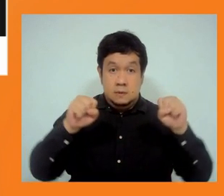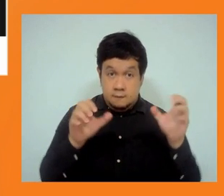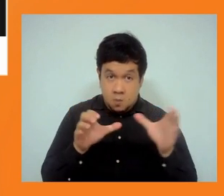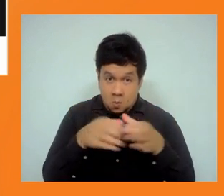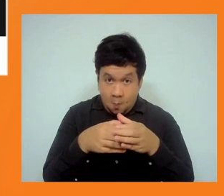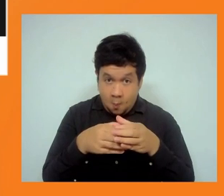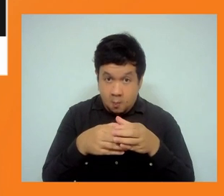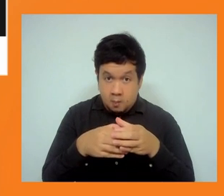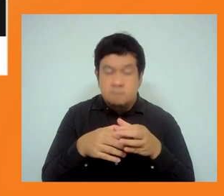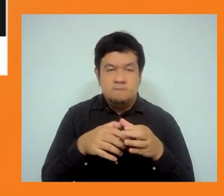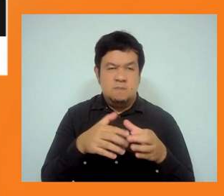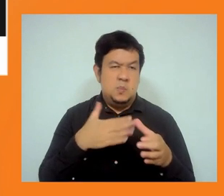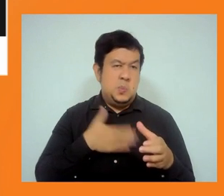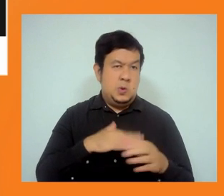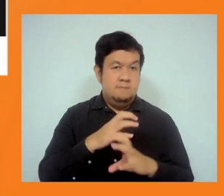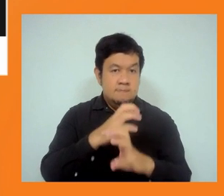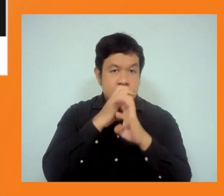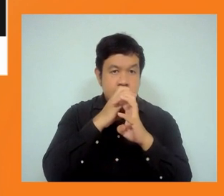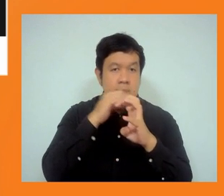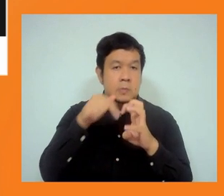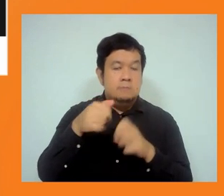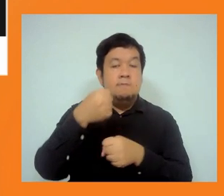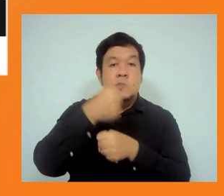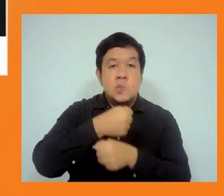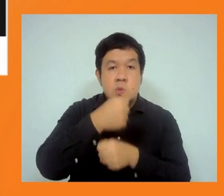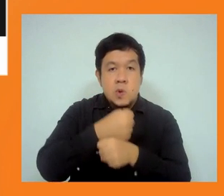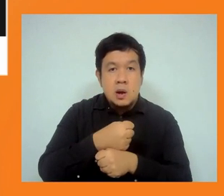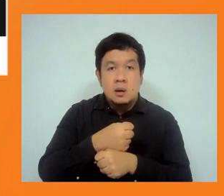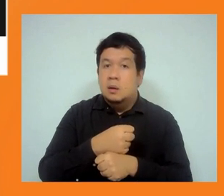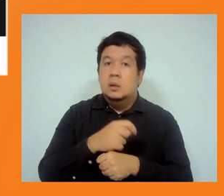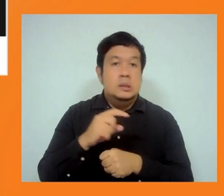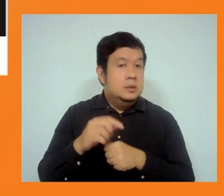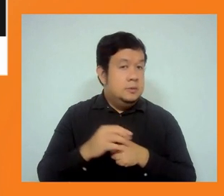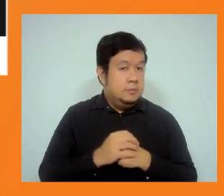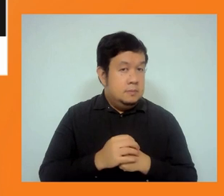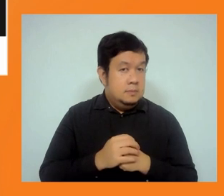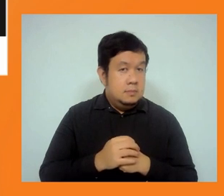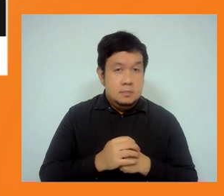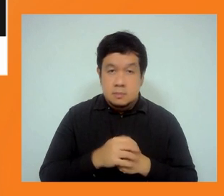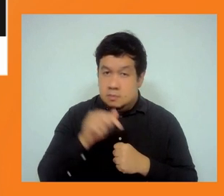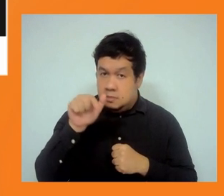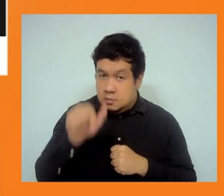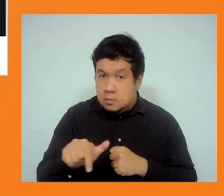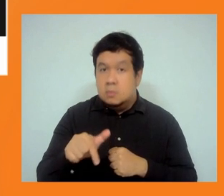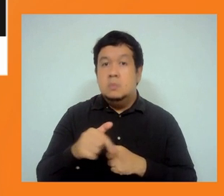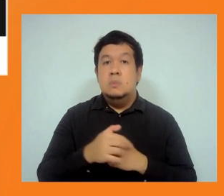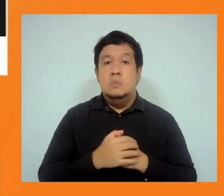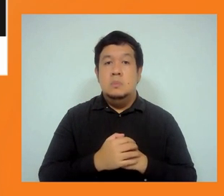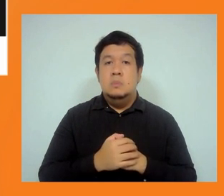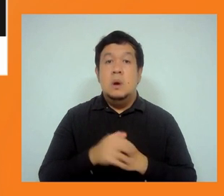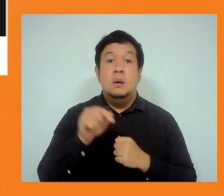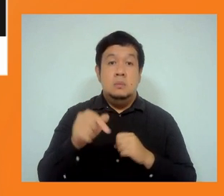employers and contractors, but also by their subcontractors and suppliers at all levels.